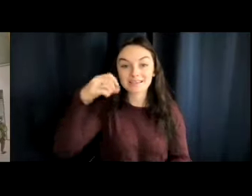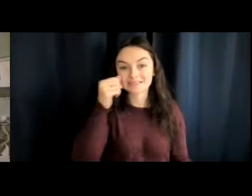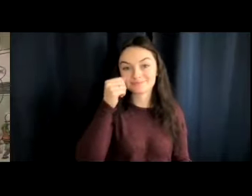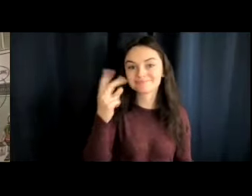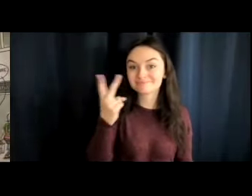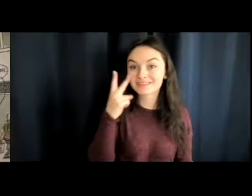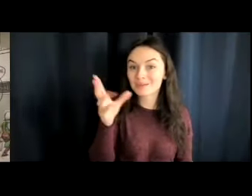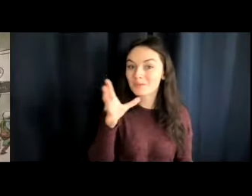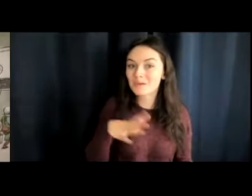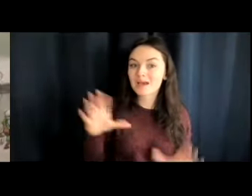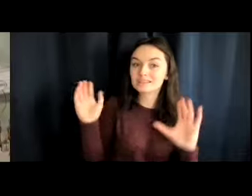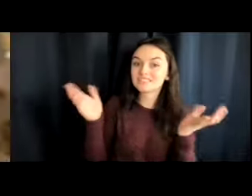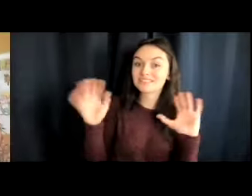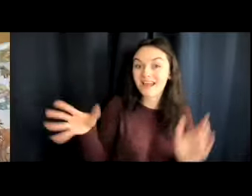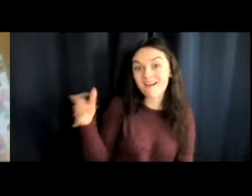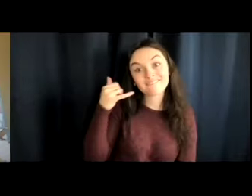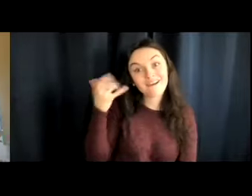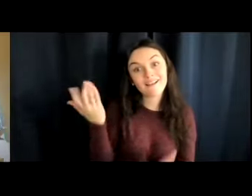again. Blah, blah, blah, blah.